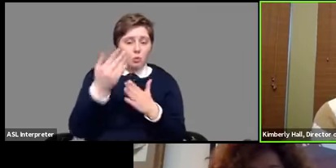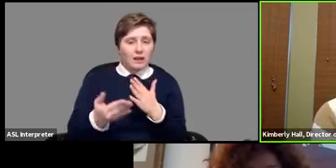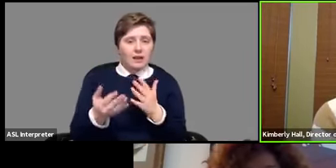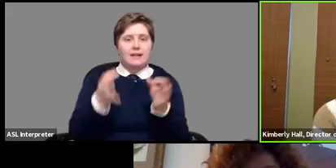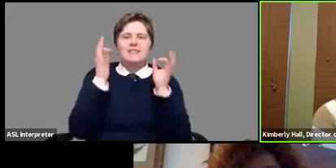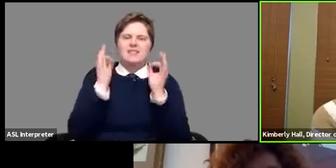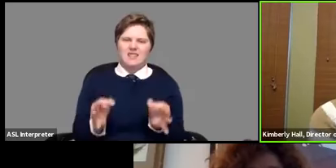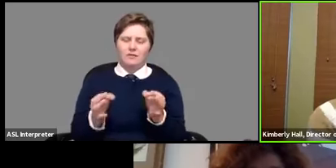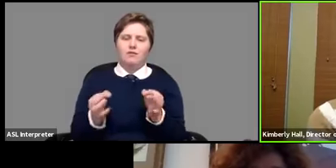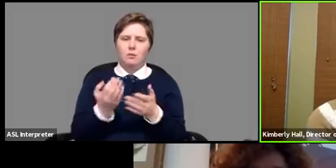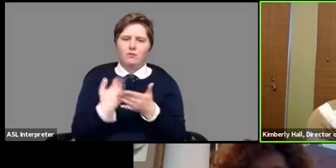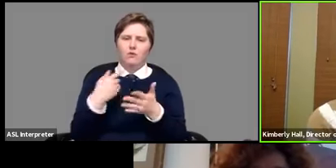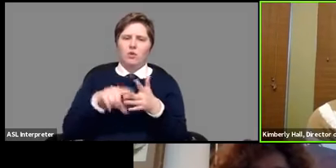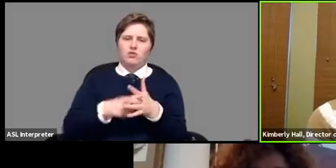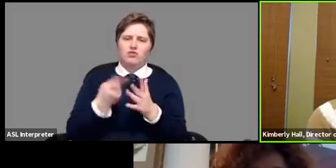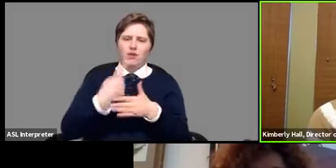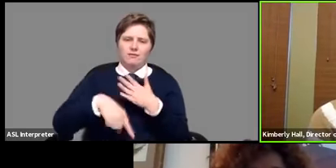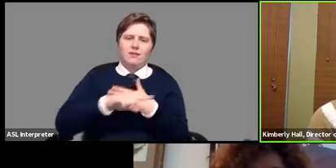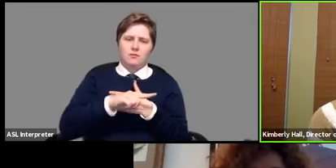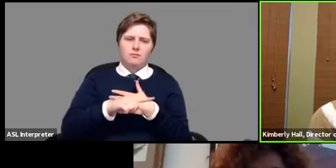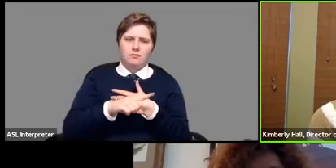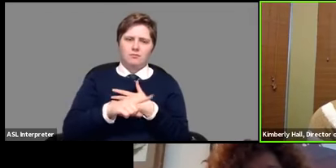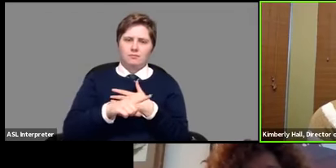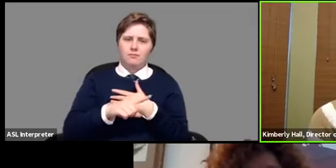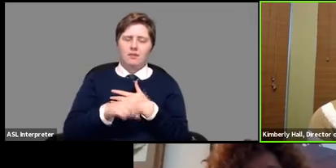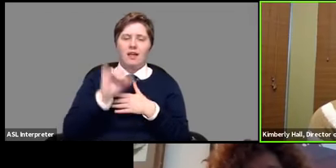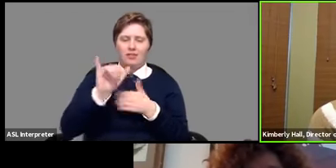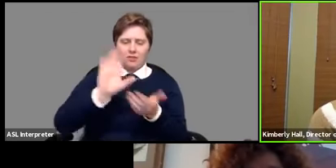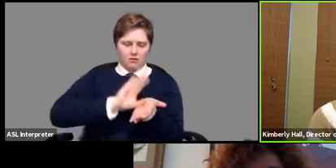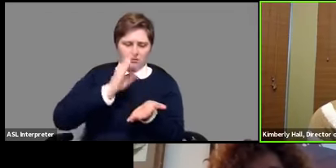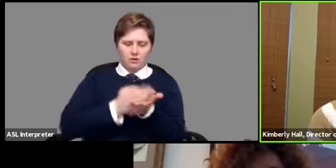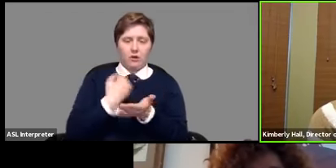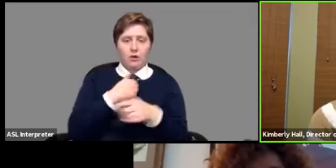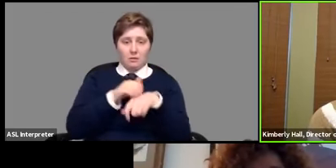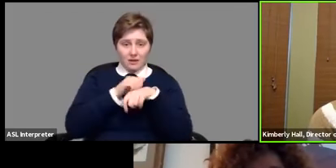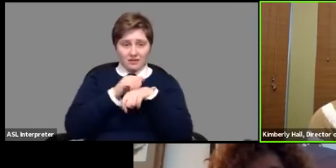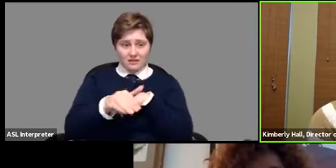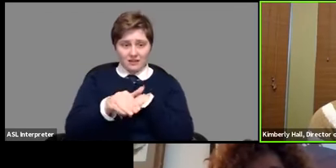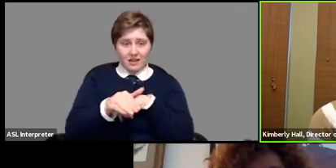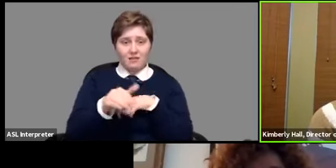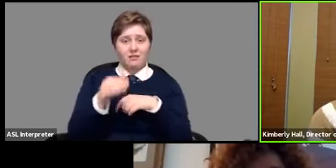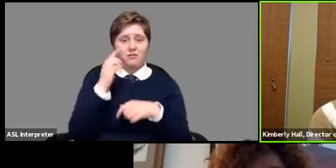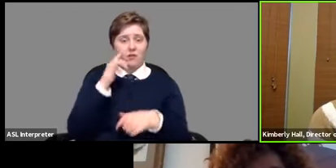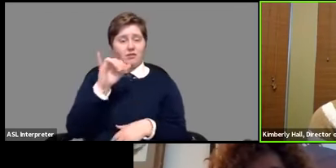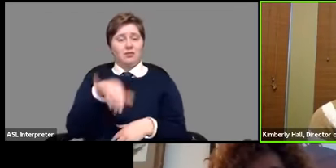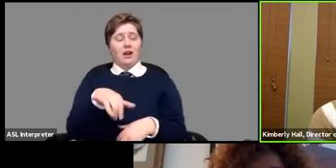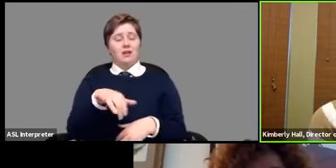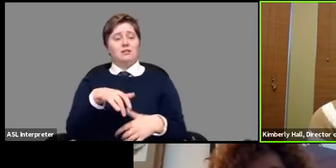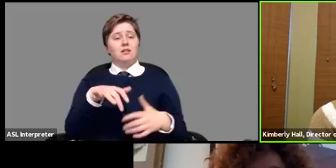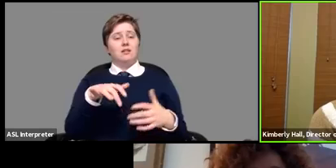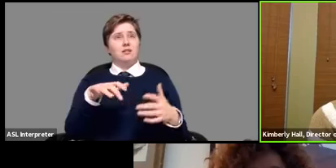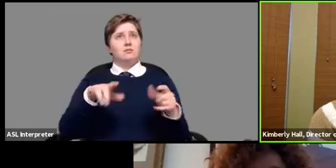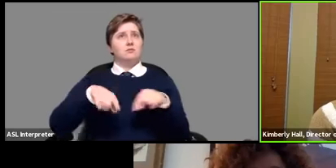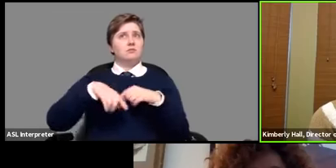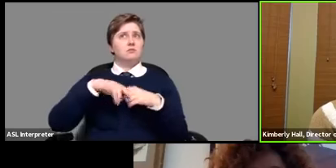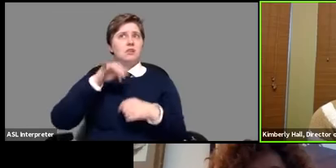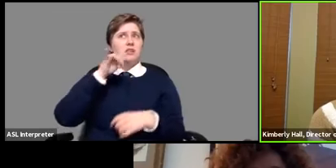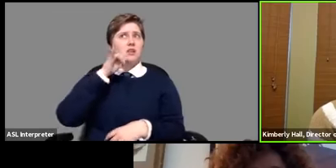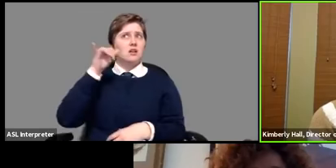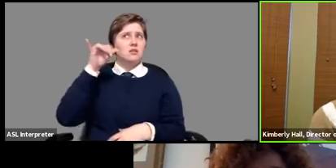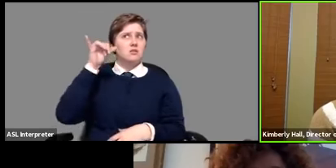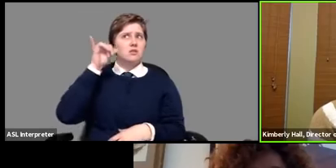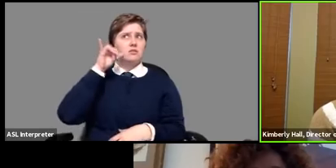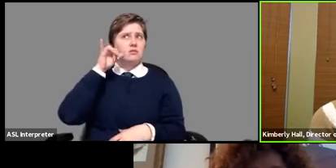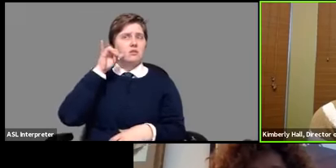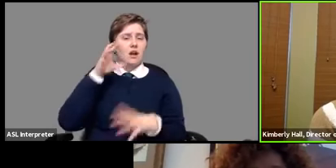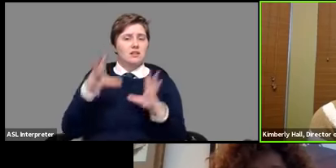definitely by the beginning of the weeks that total that we have sent out the door um as of yesterday was